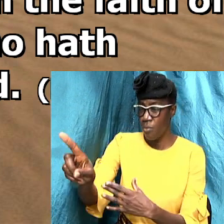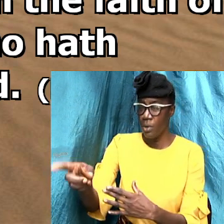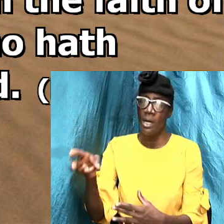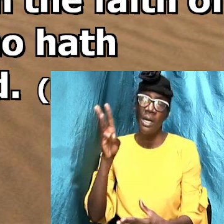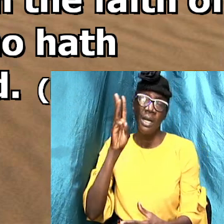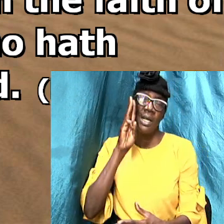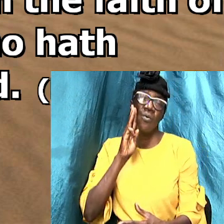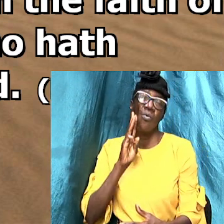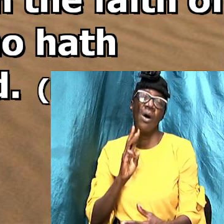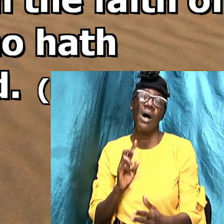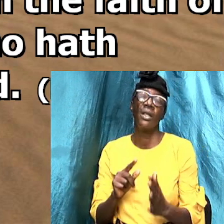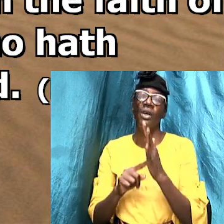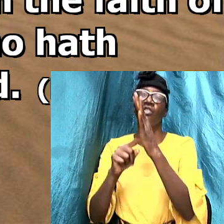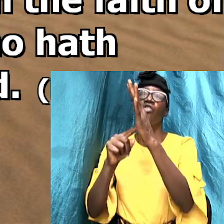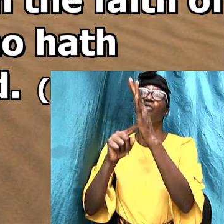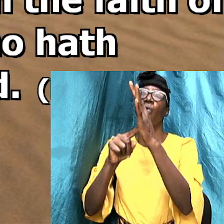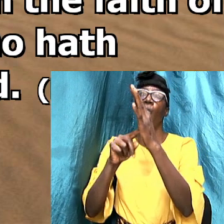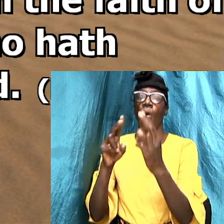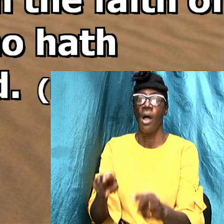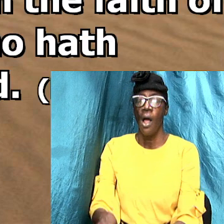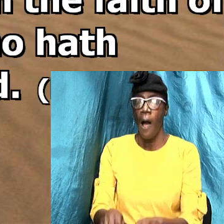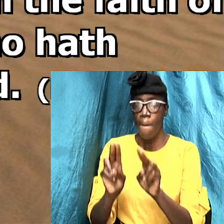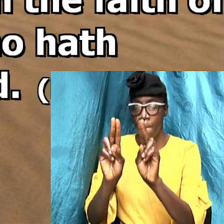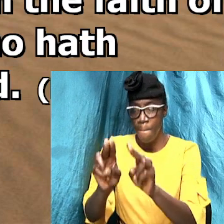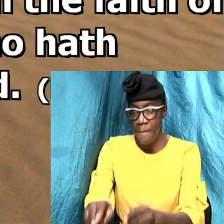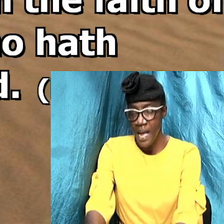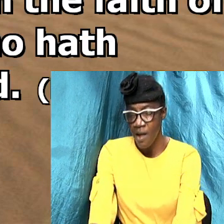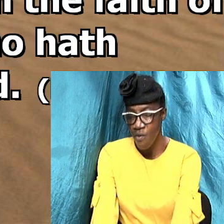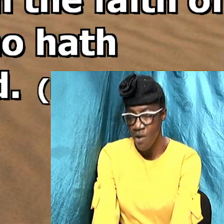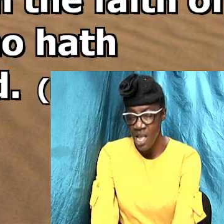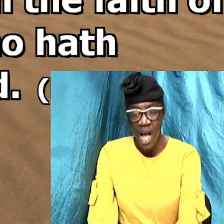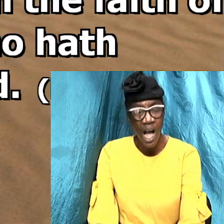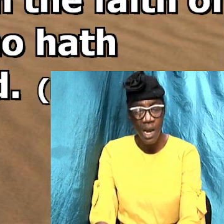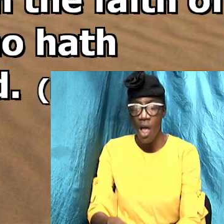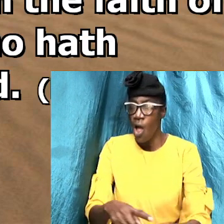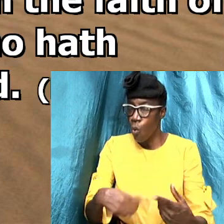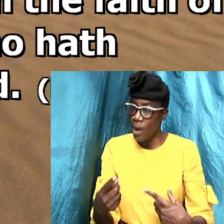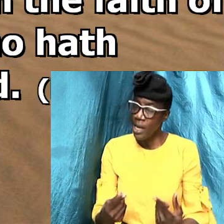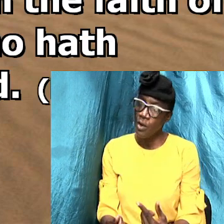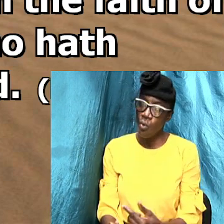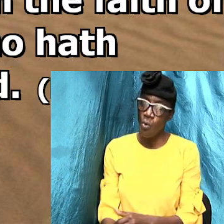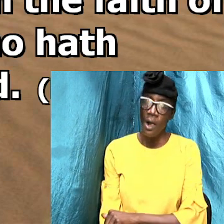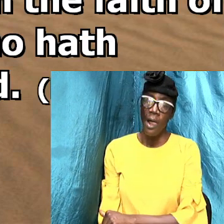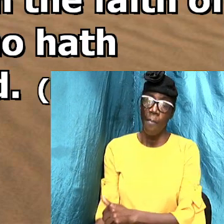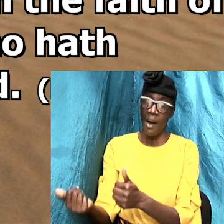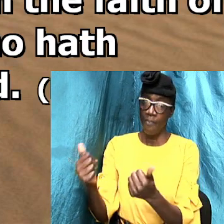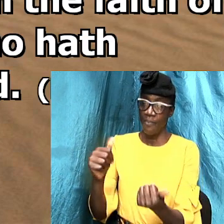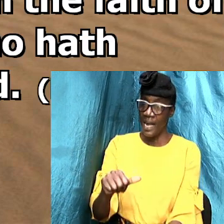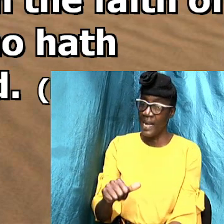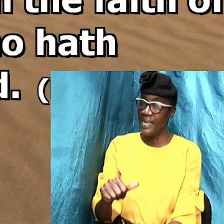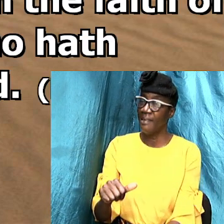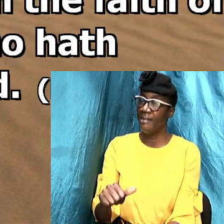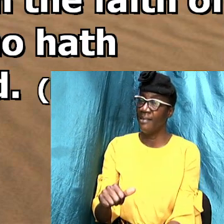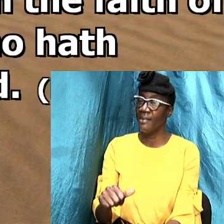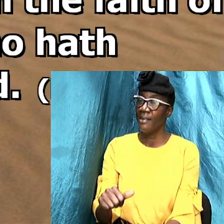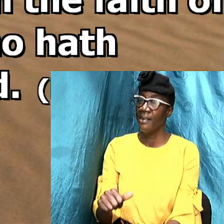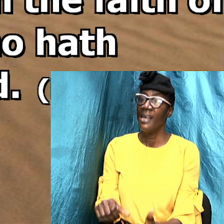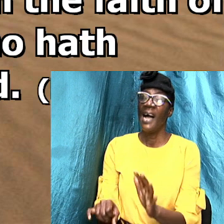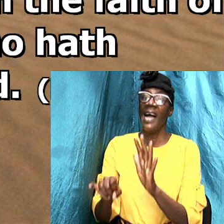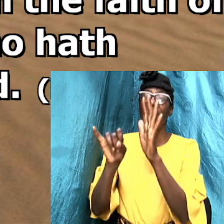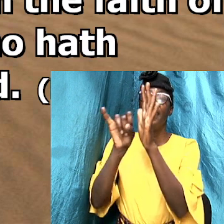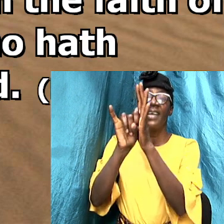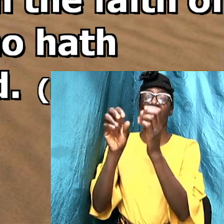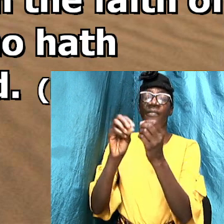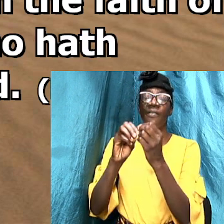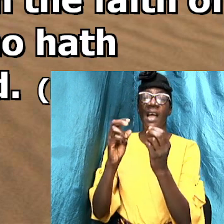a burial so when we baptize it identifies us with the